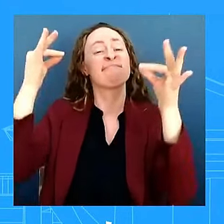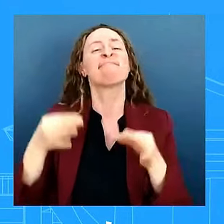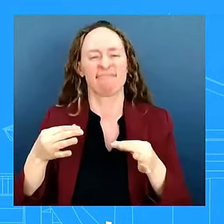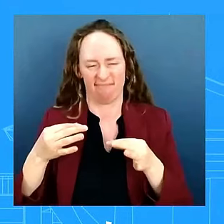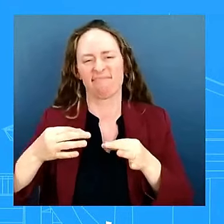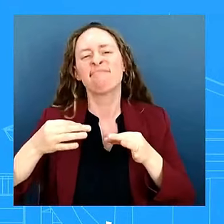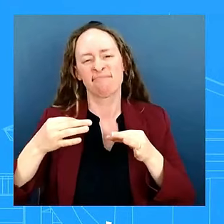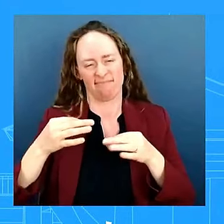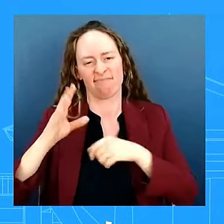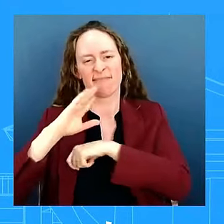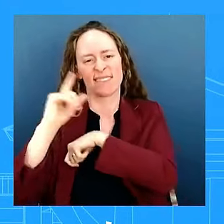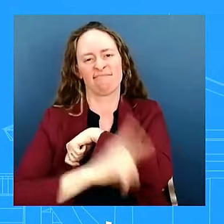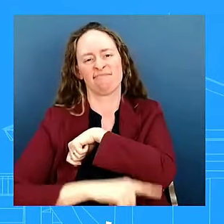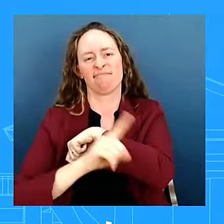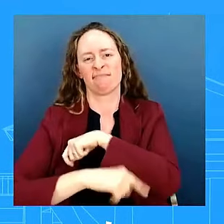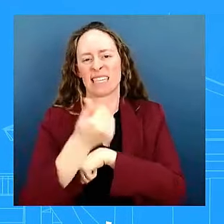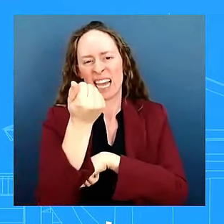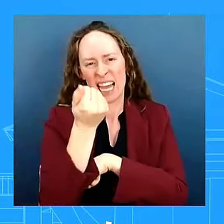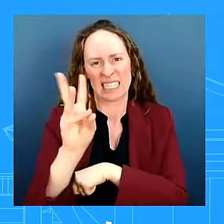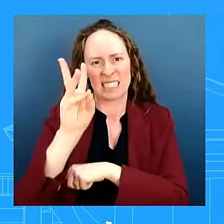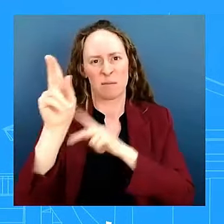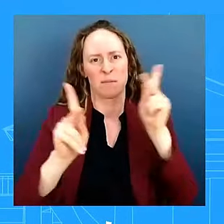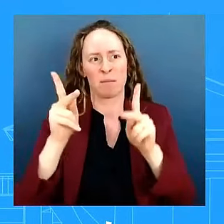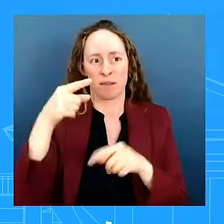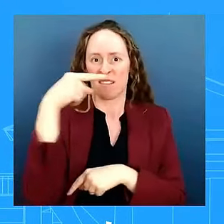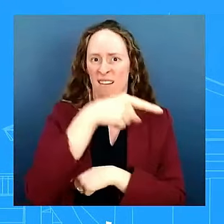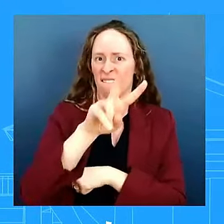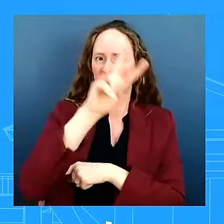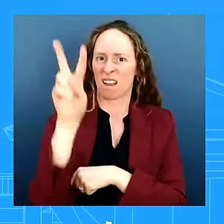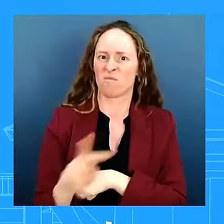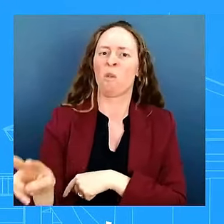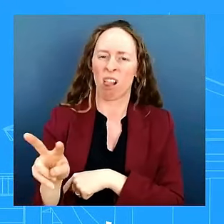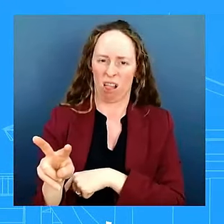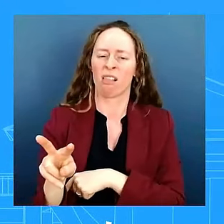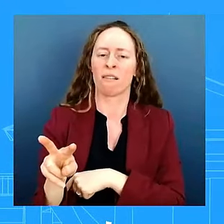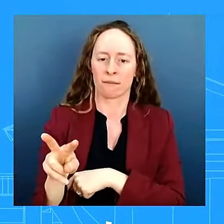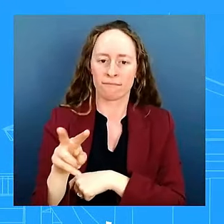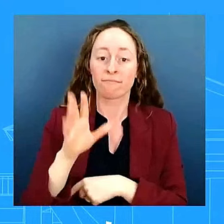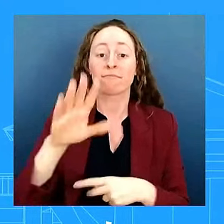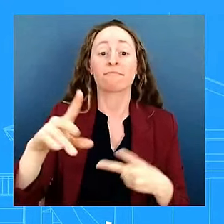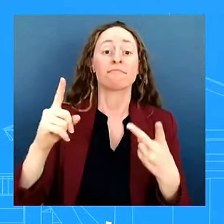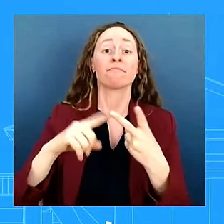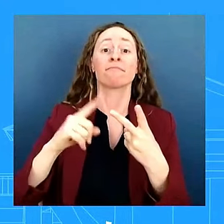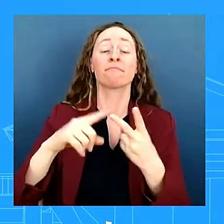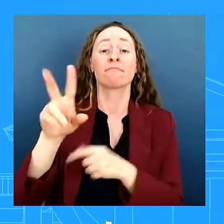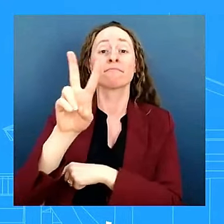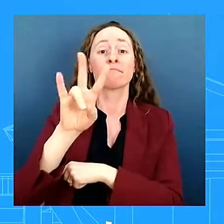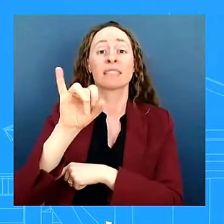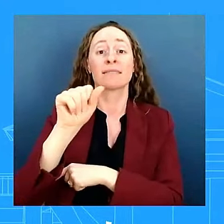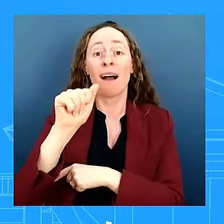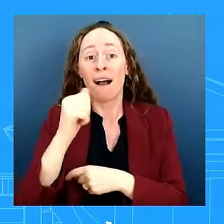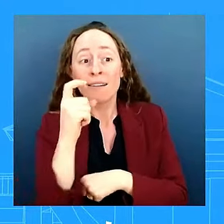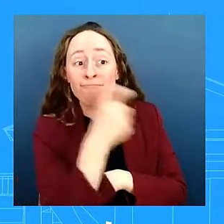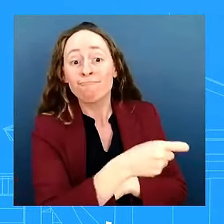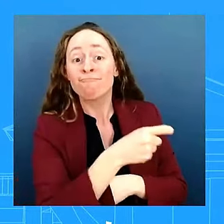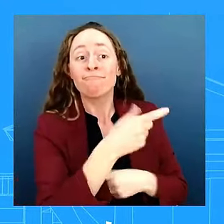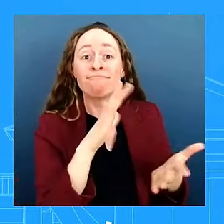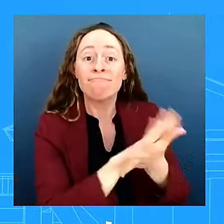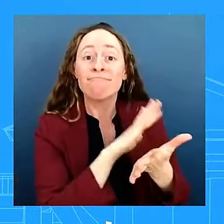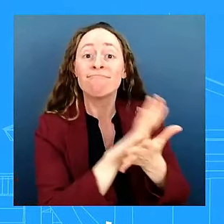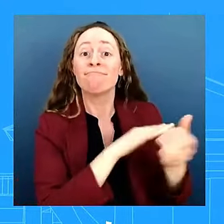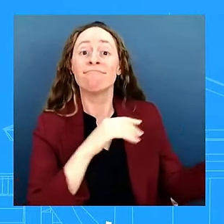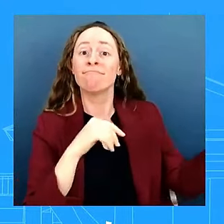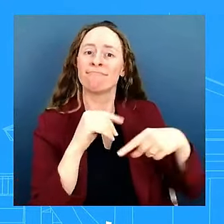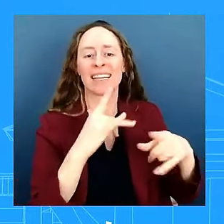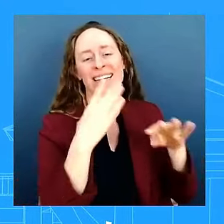number of maduro-lined officials who have undermined the electoral process in venezuela and are responsible for